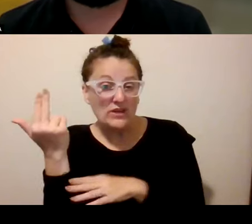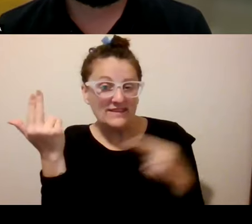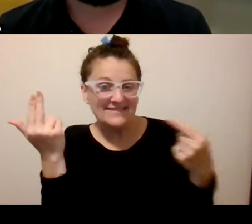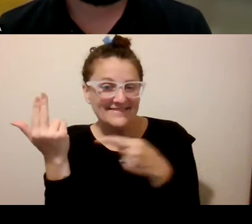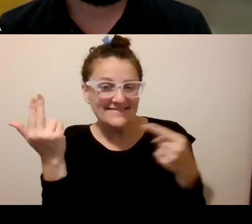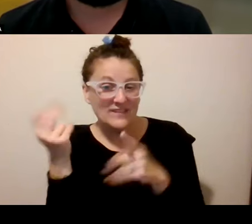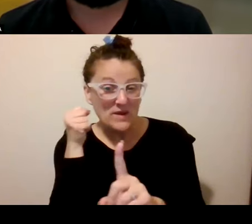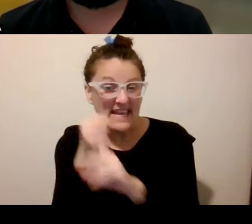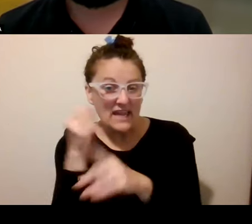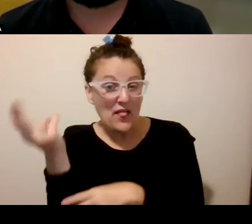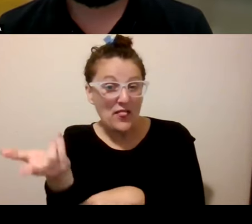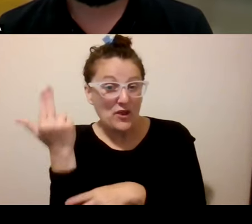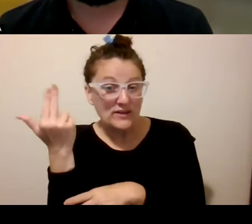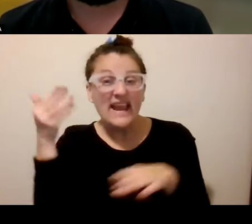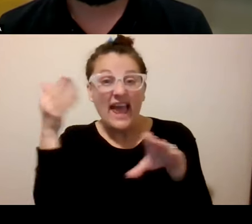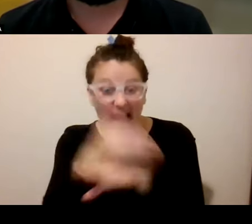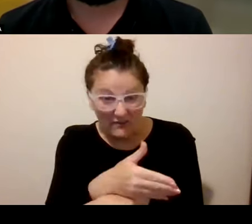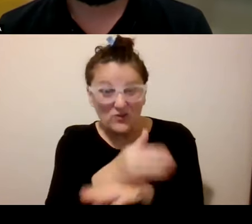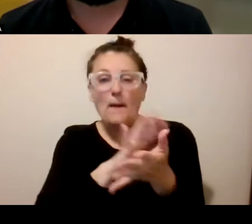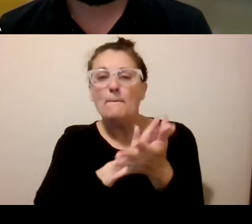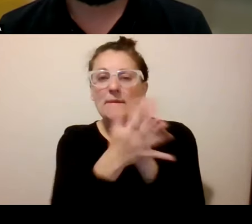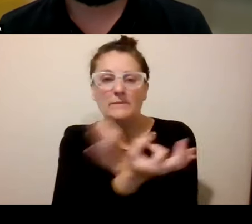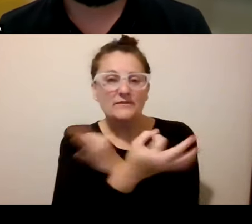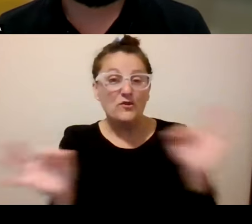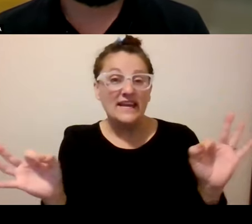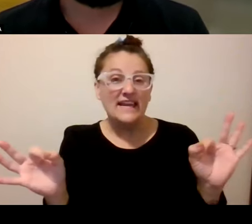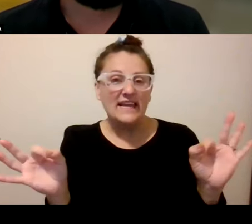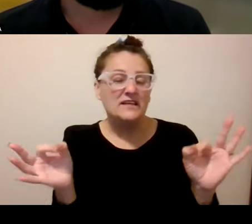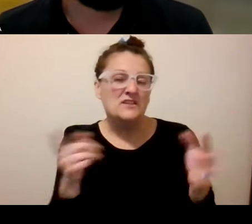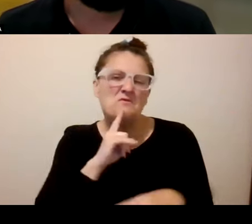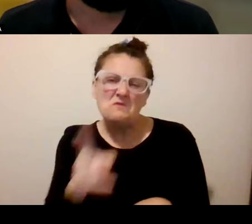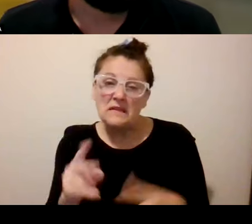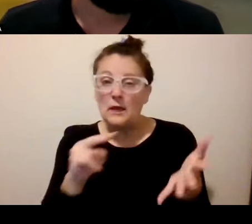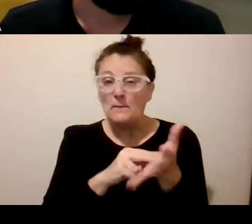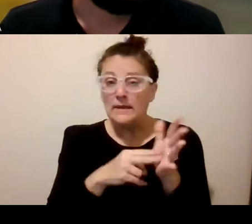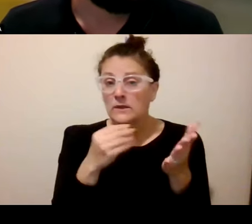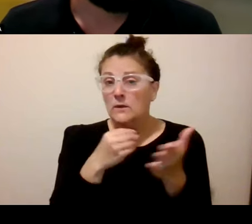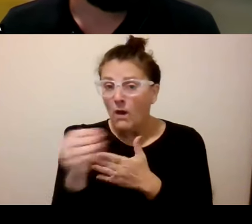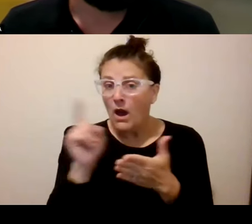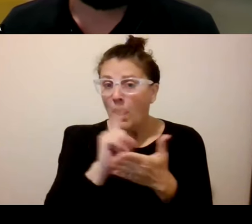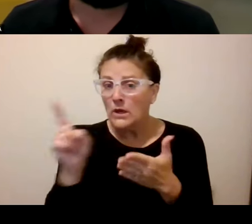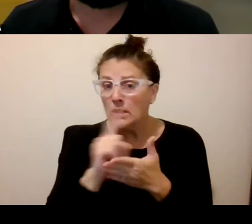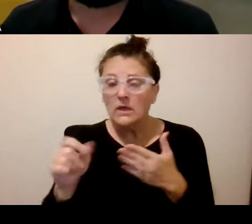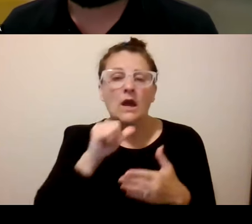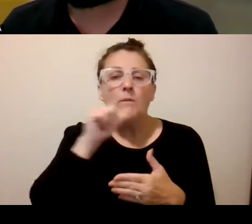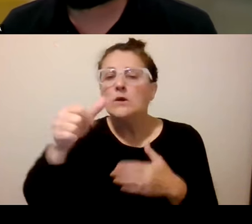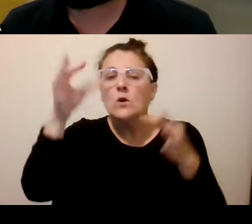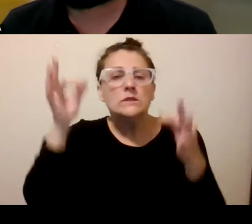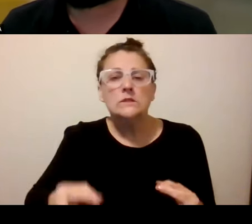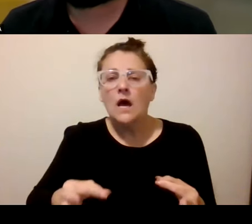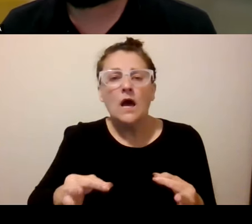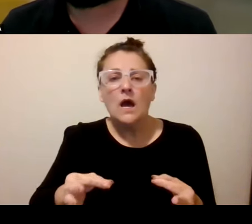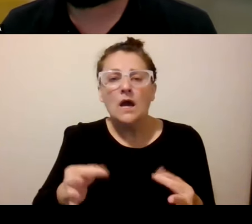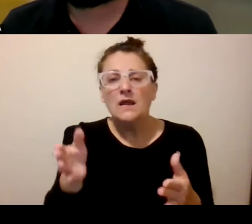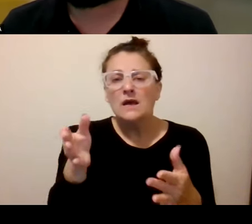everything after that is is free essentially it's as if you did buy a weekly but you don't need to make the decision at the beginning of the week and that's